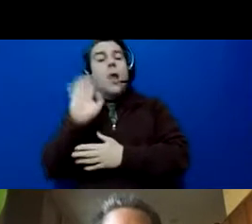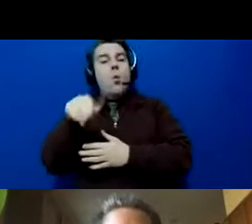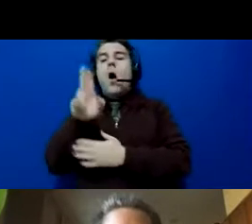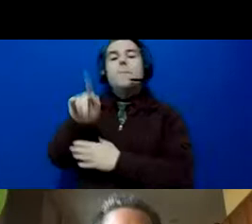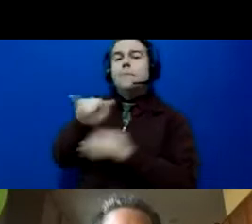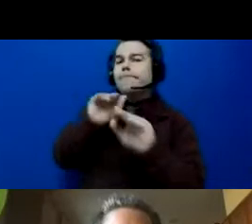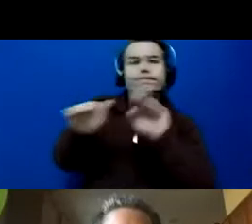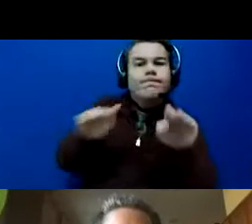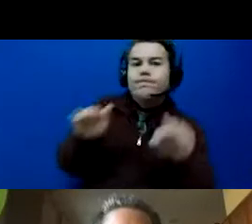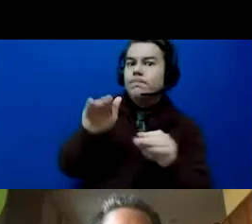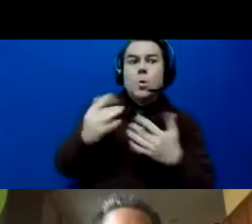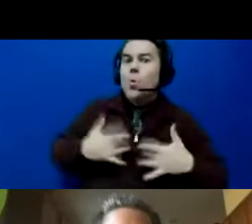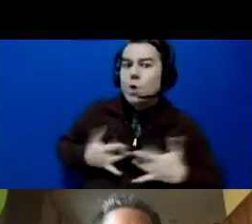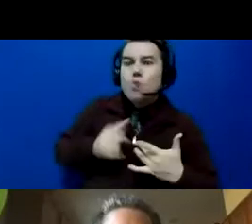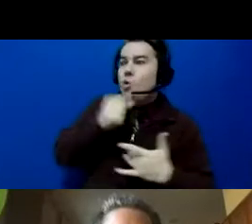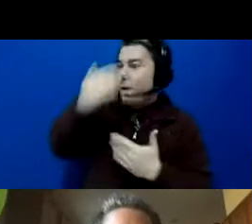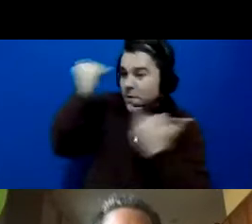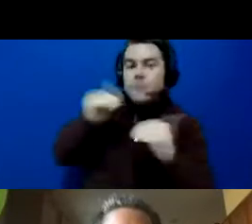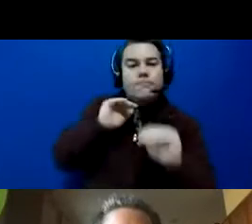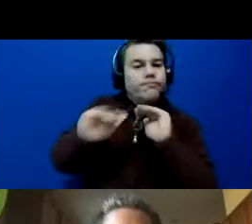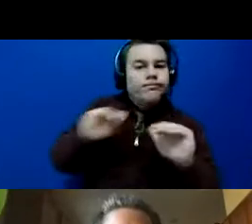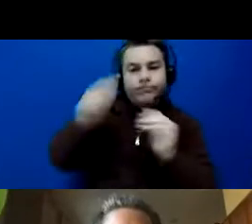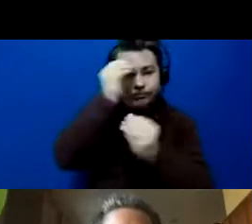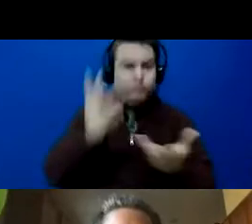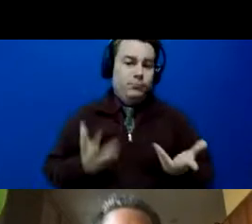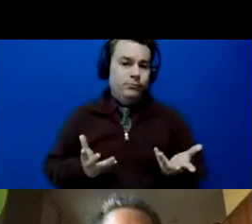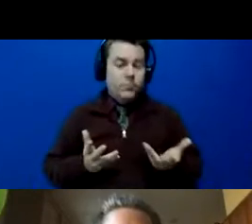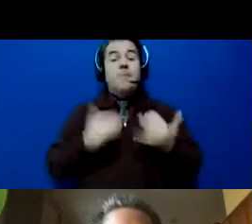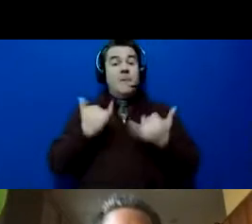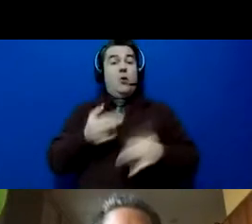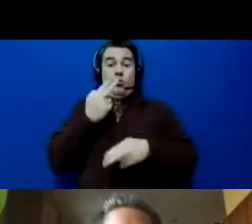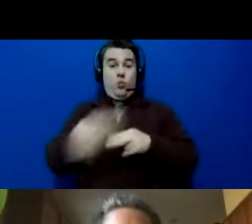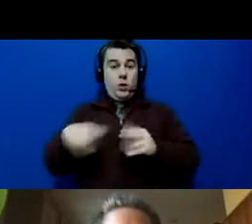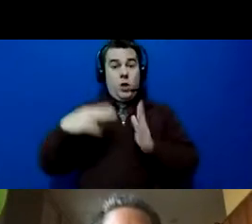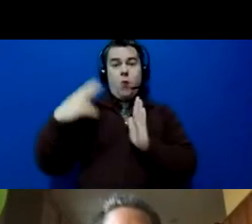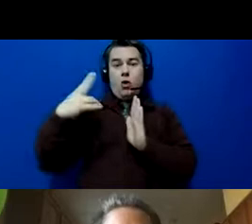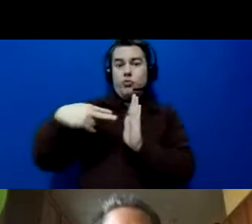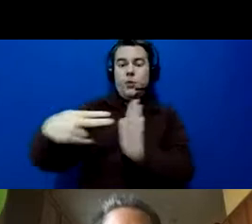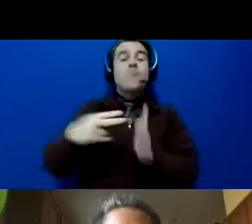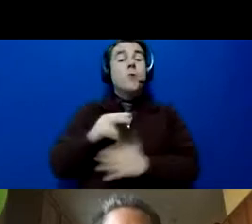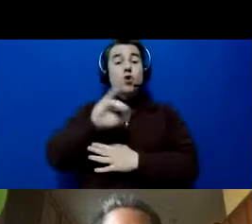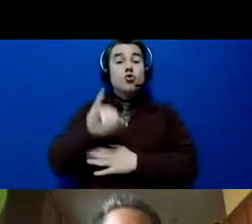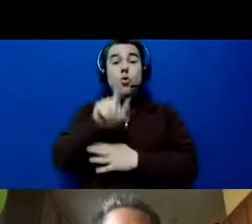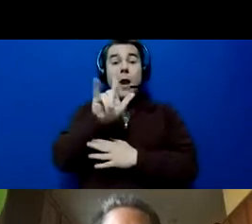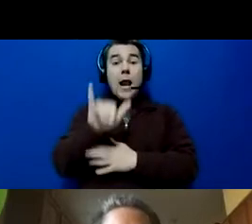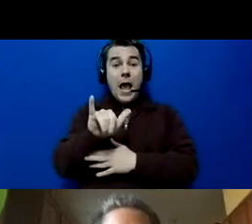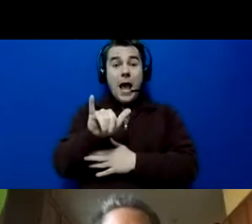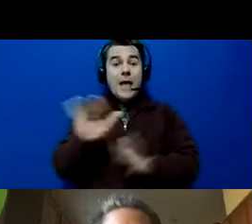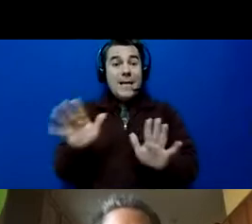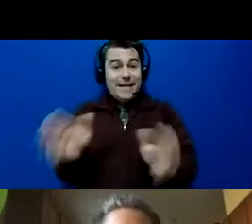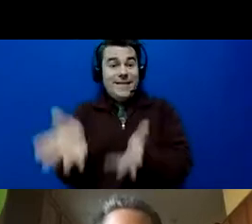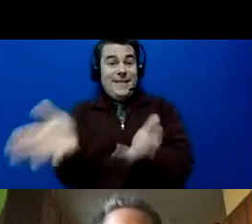forget. So I'm going to just read through that really quick. So July incentives, this was sent